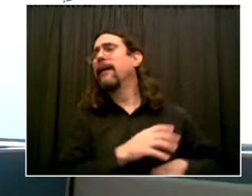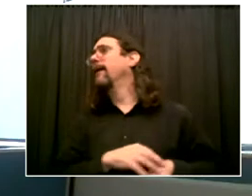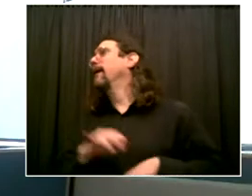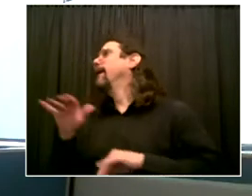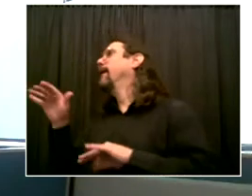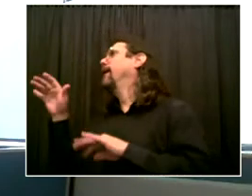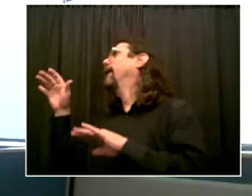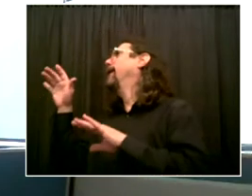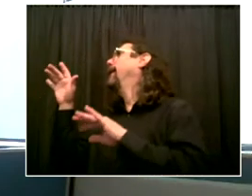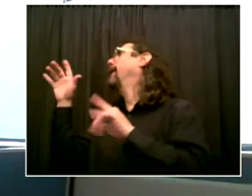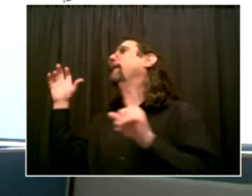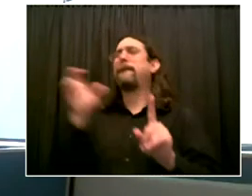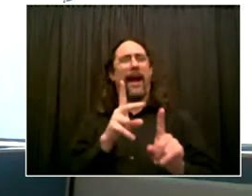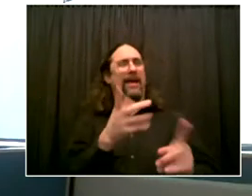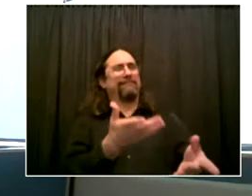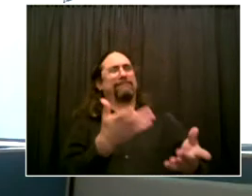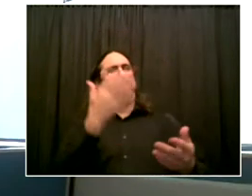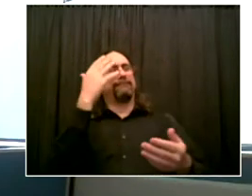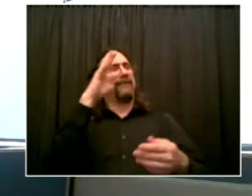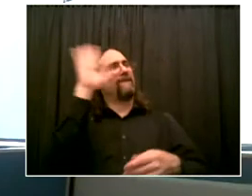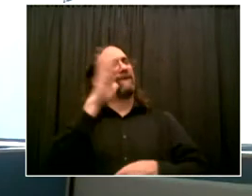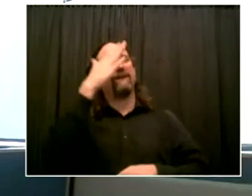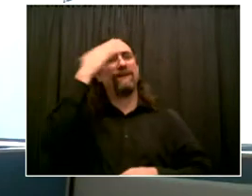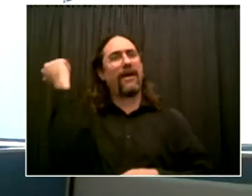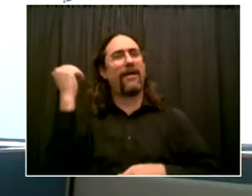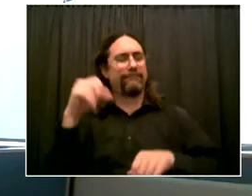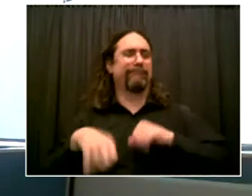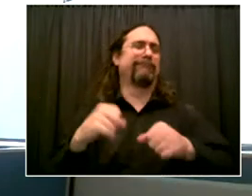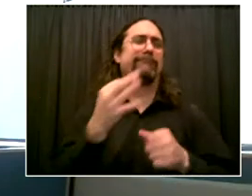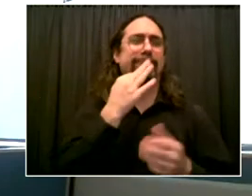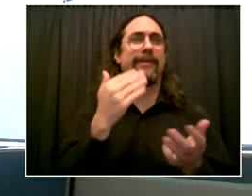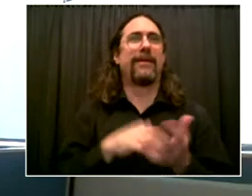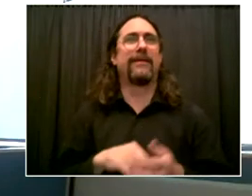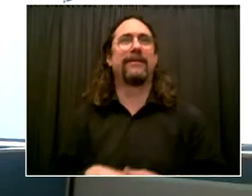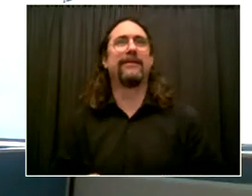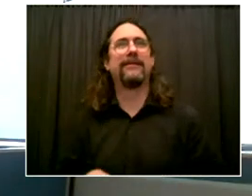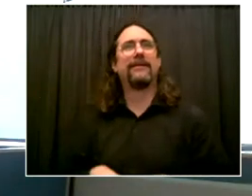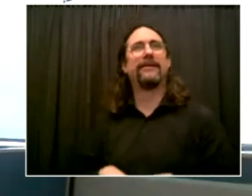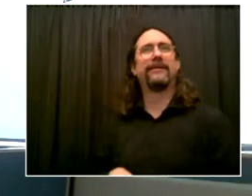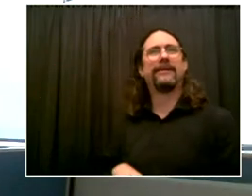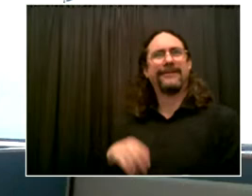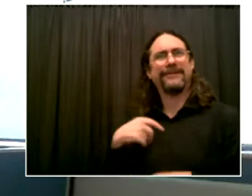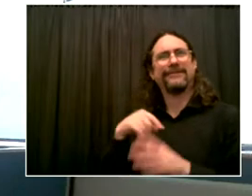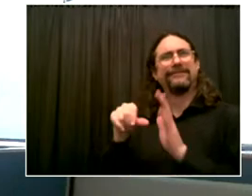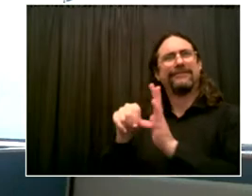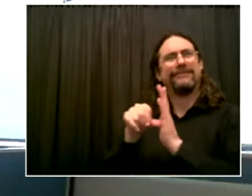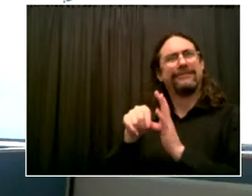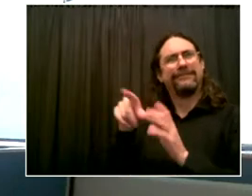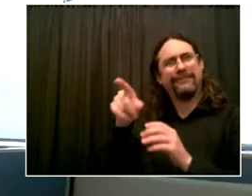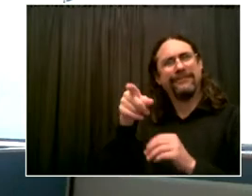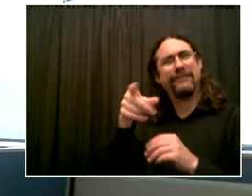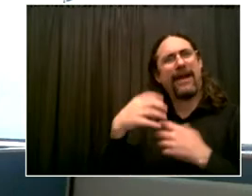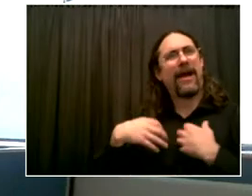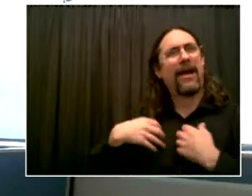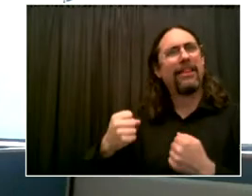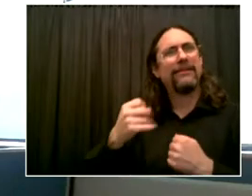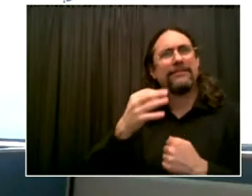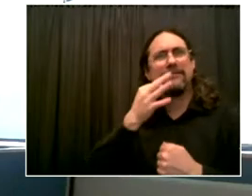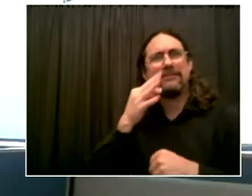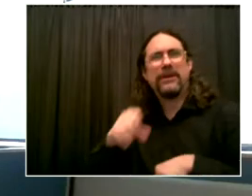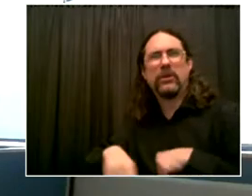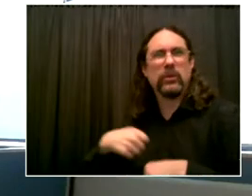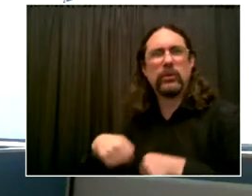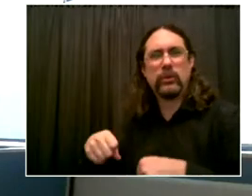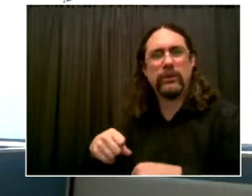the bike boulevard, um, you know, is really intended to, um, you know, make biking more, um, you know,